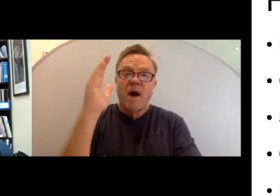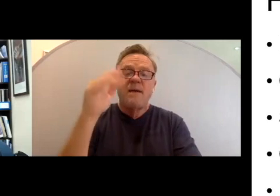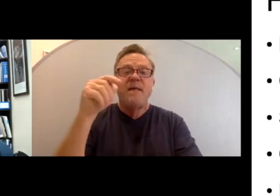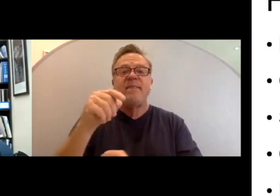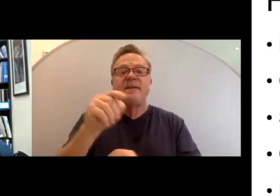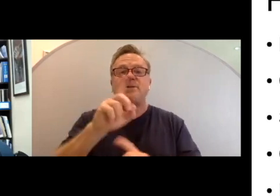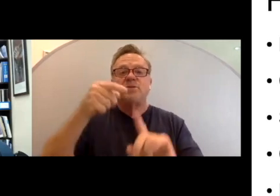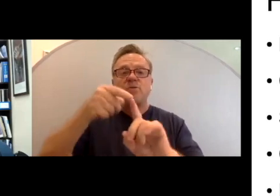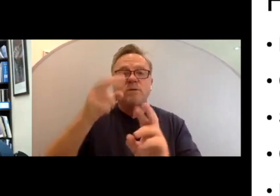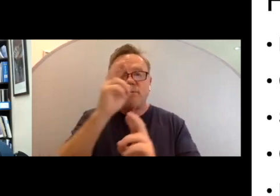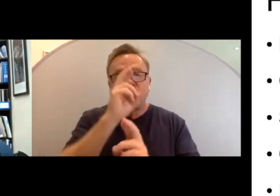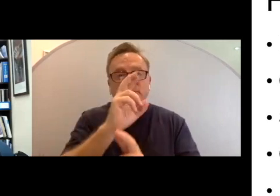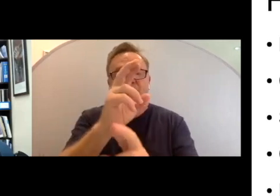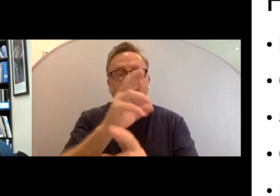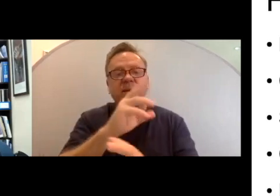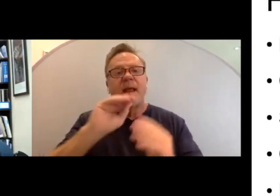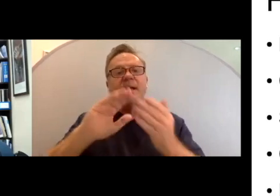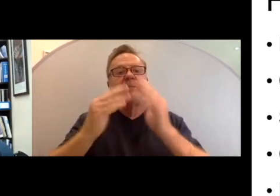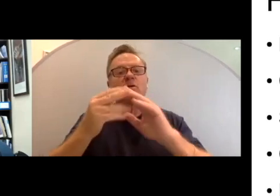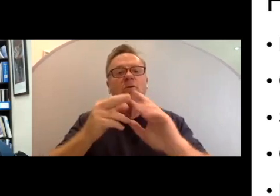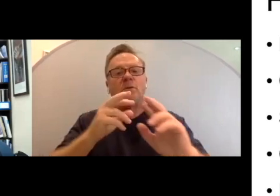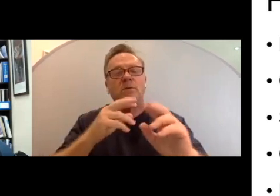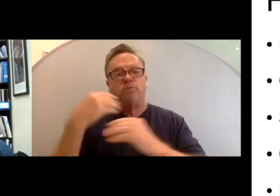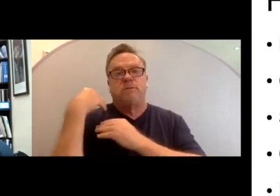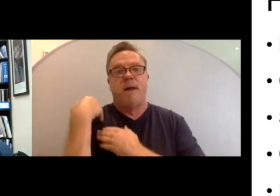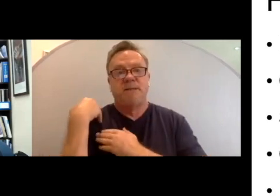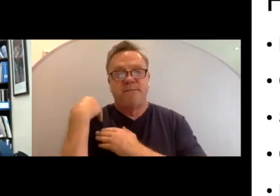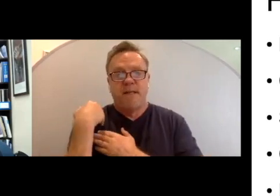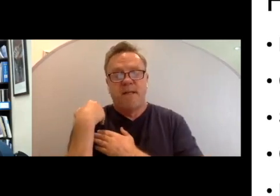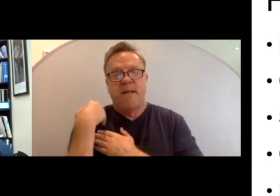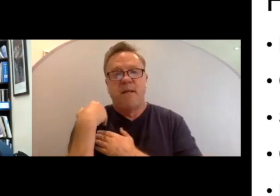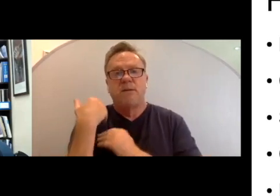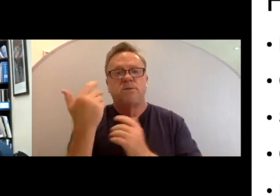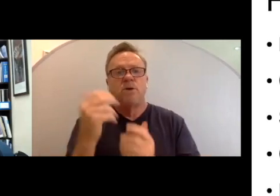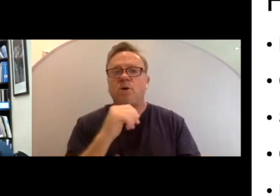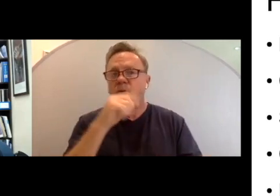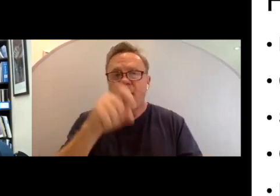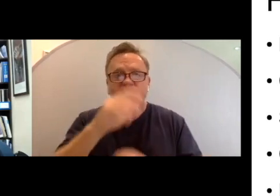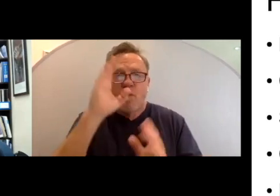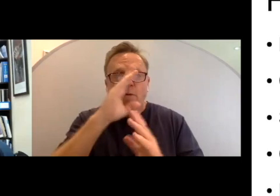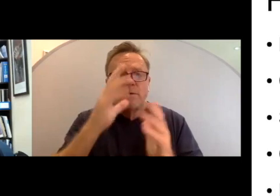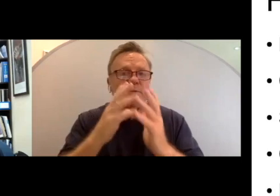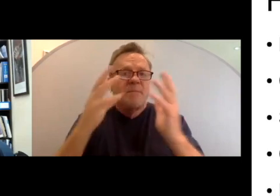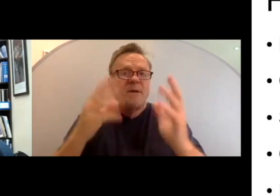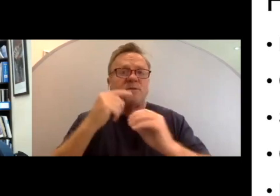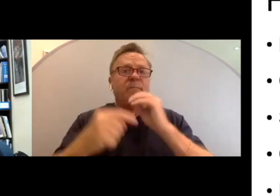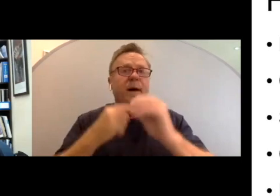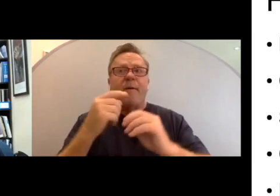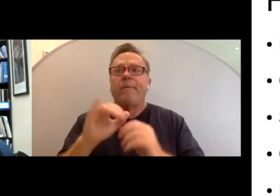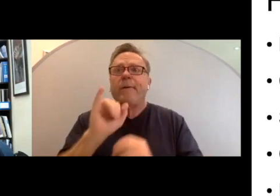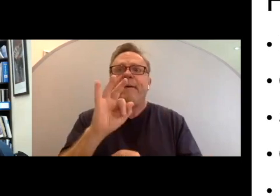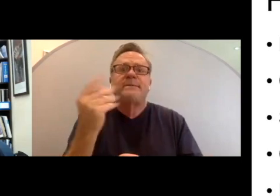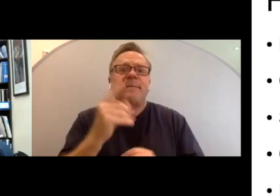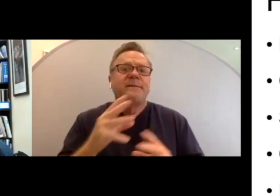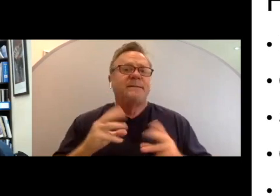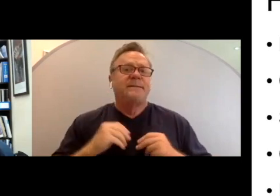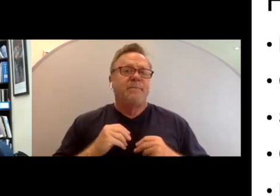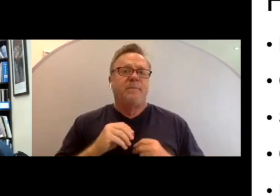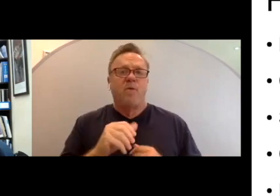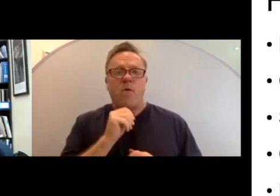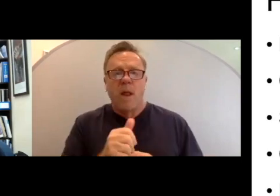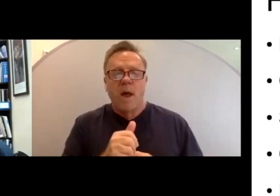source of respect and communal responsibility. So you don't have to worry so much about is it acceptable or not. But then